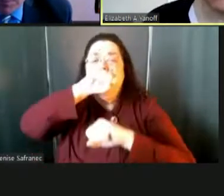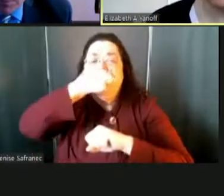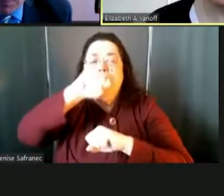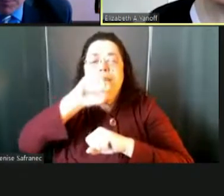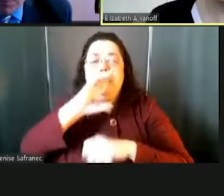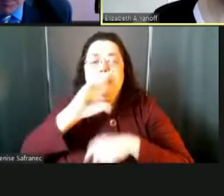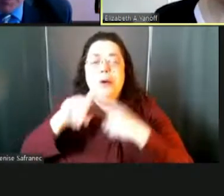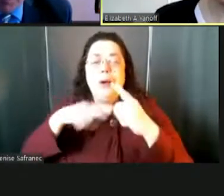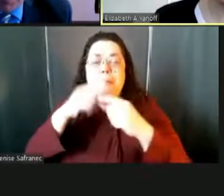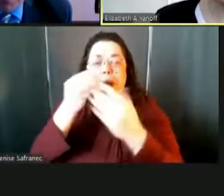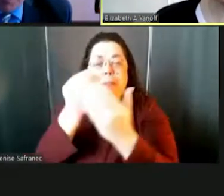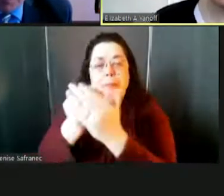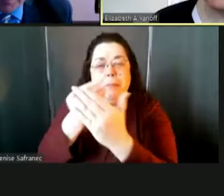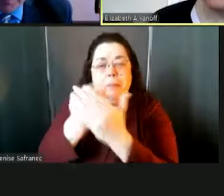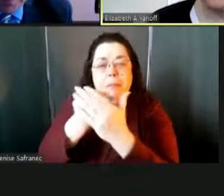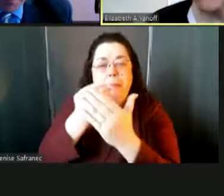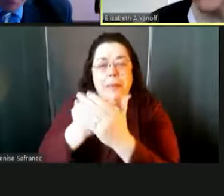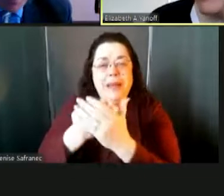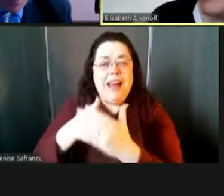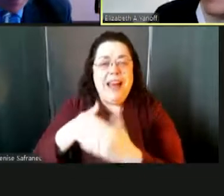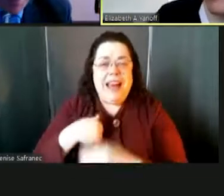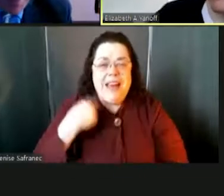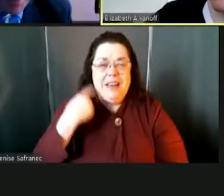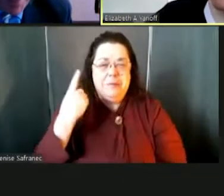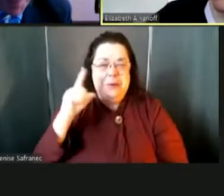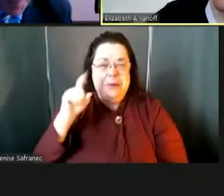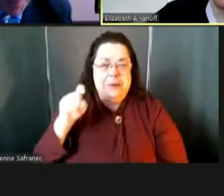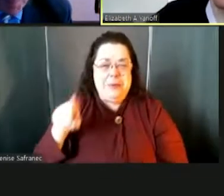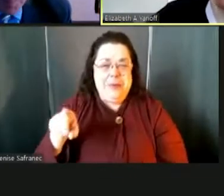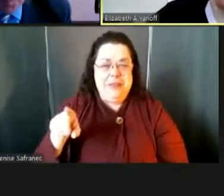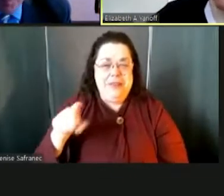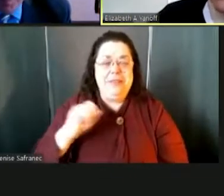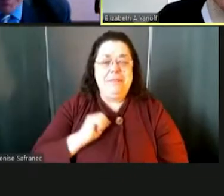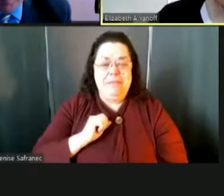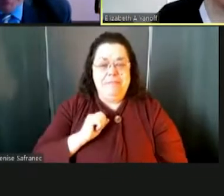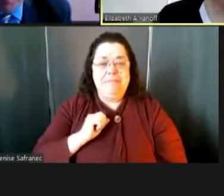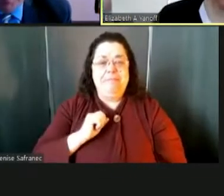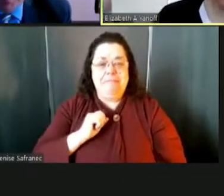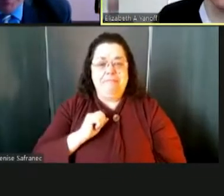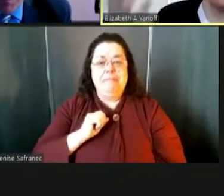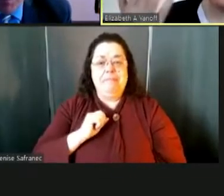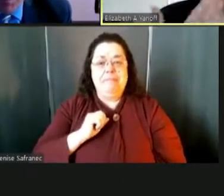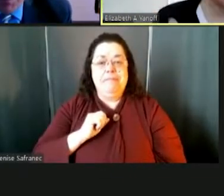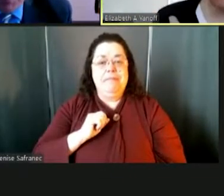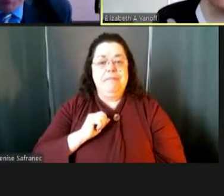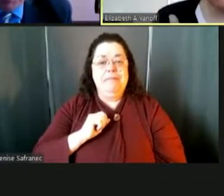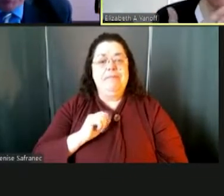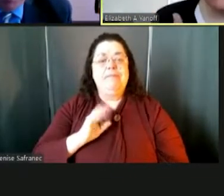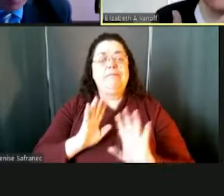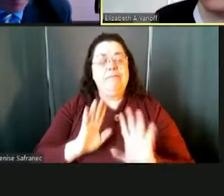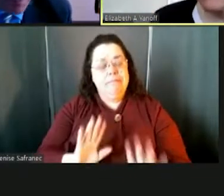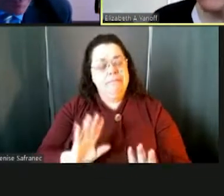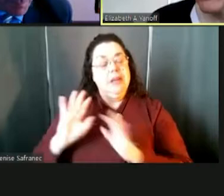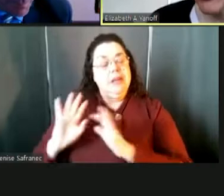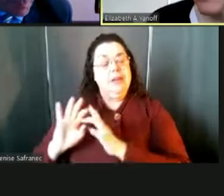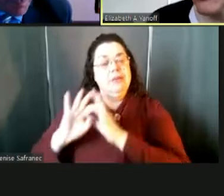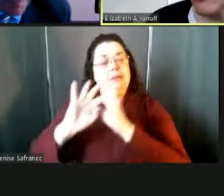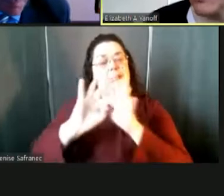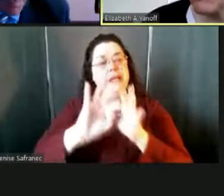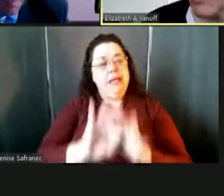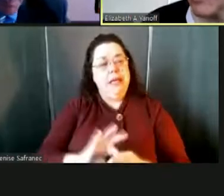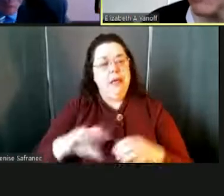finance. So I have a finance question for you, which takes us in a different direction, but it's definitely related to the